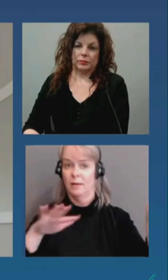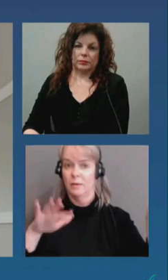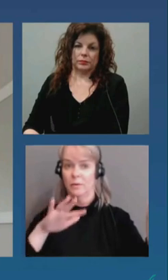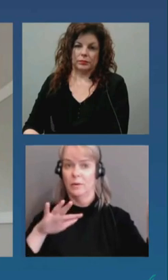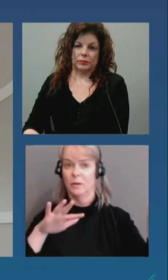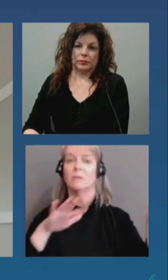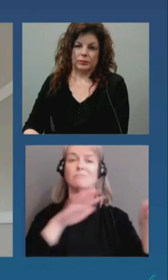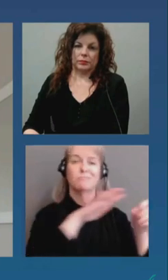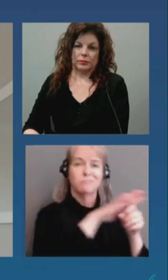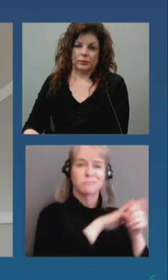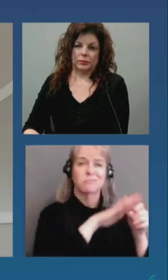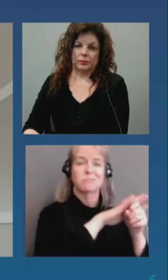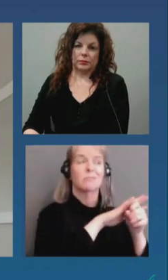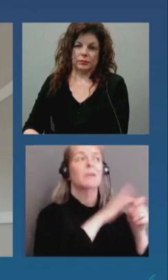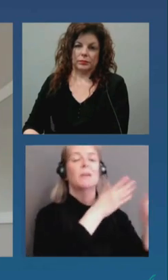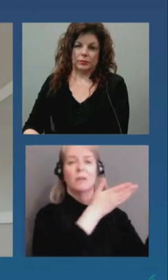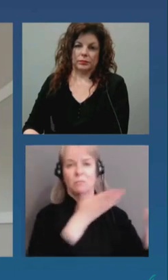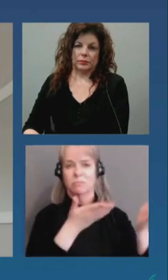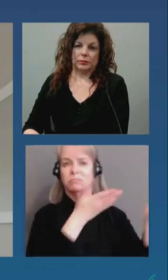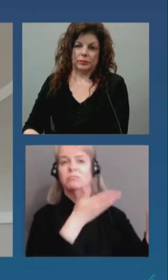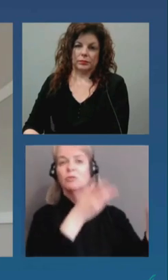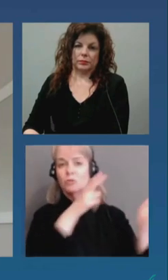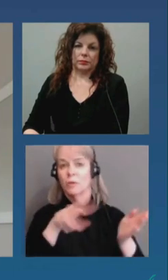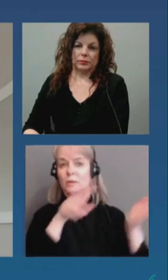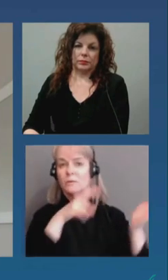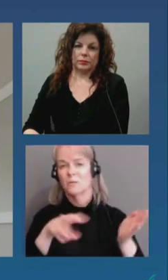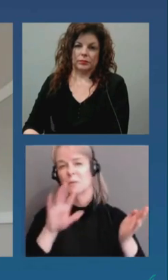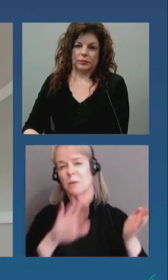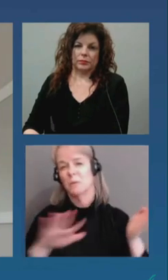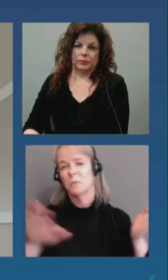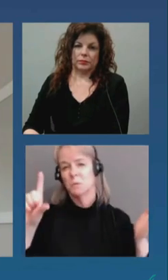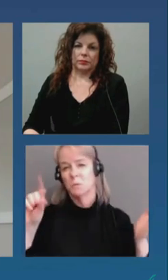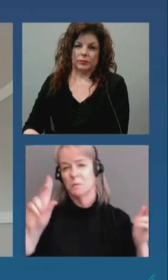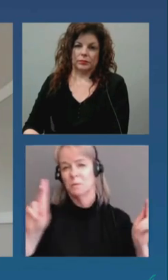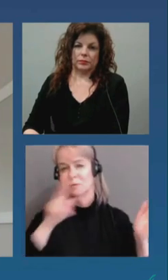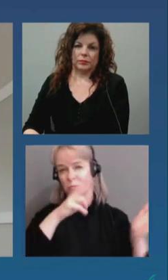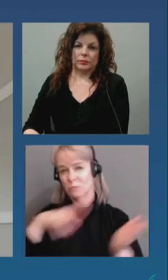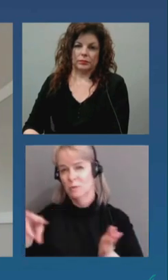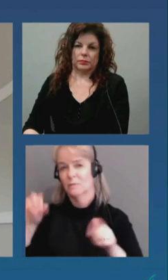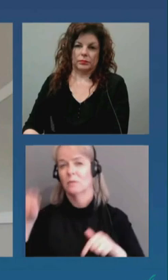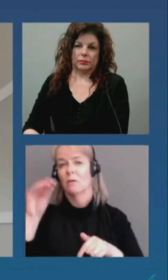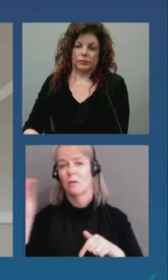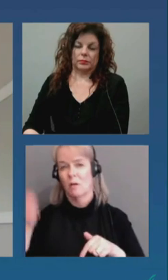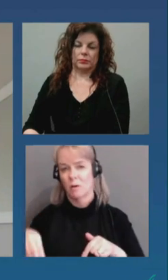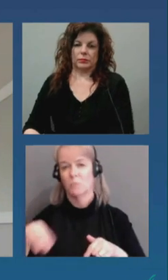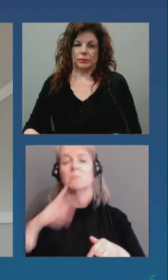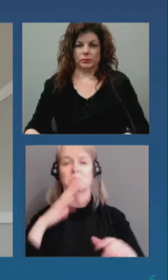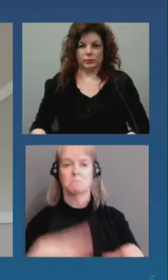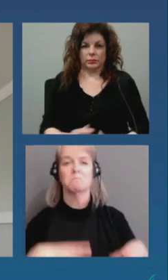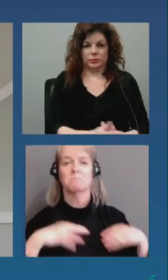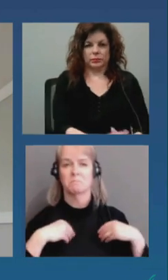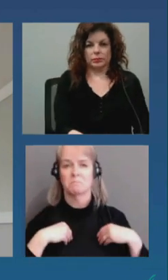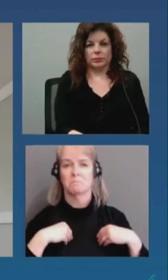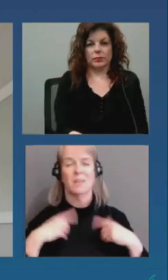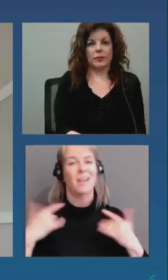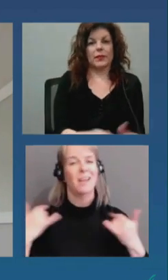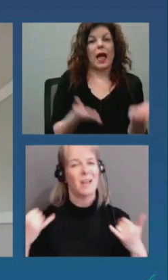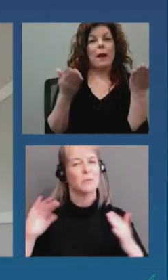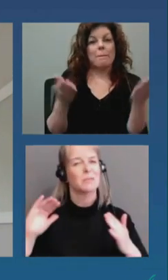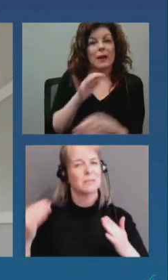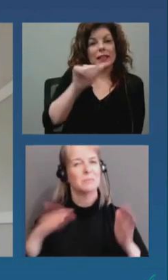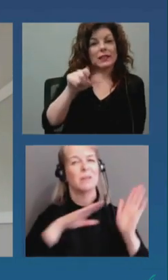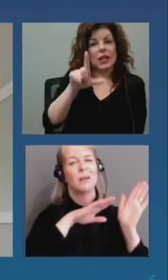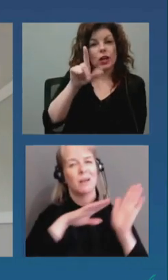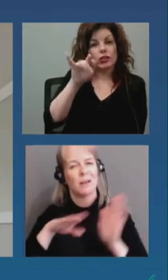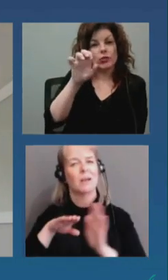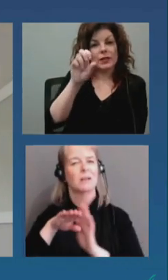thank you thank you craig nous allons maintenant passer à julien